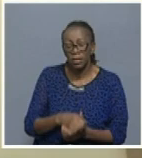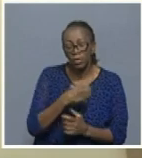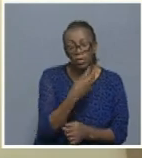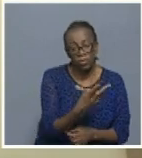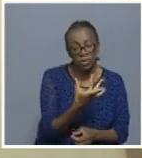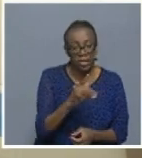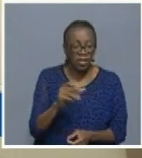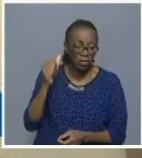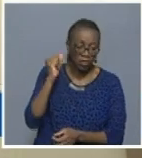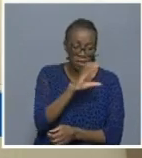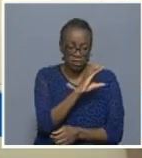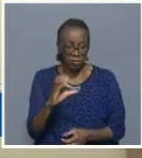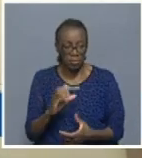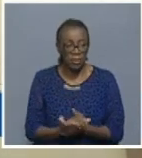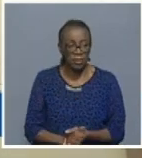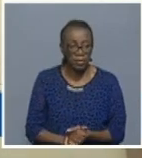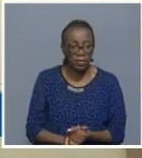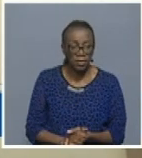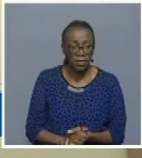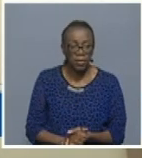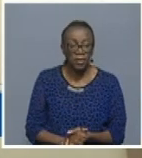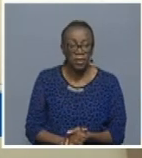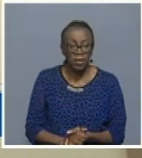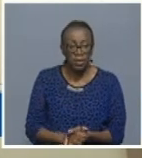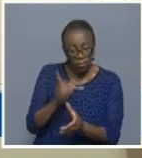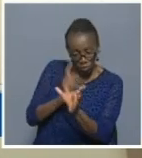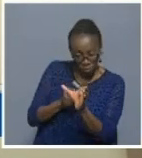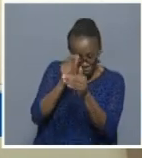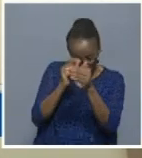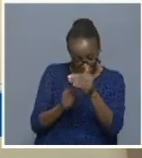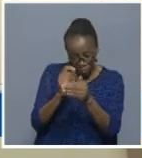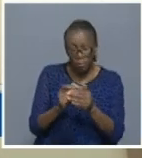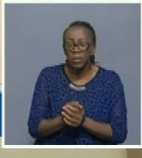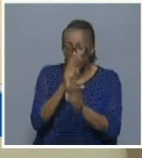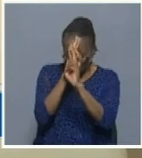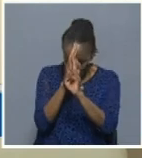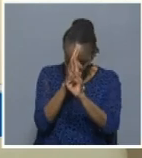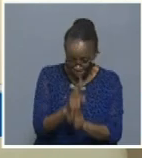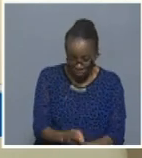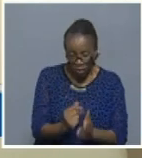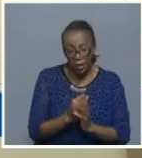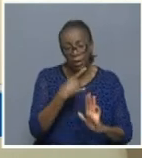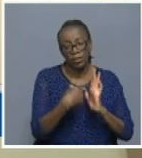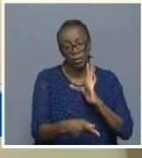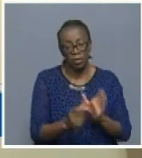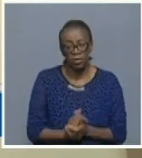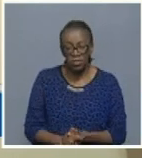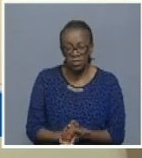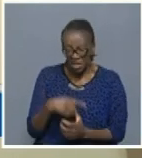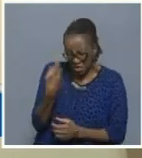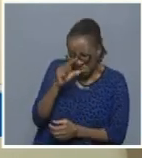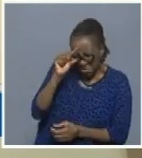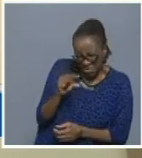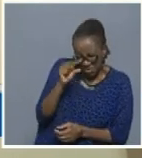compliance. It's just few where we receive reports that people still selling